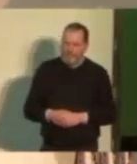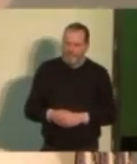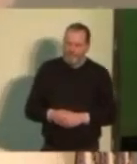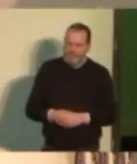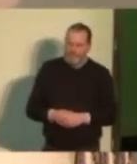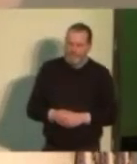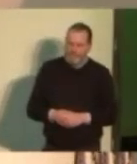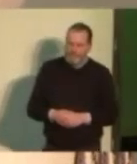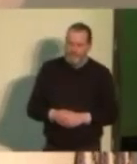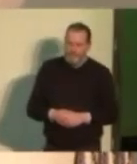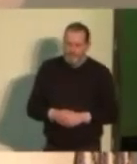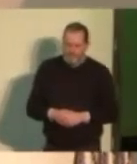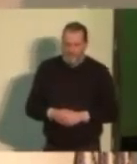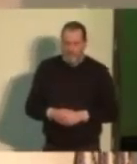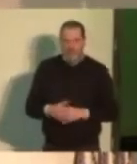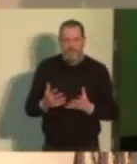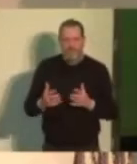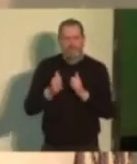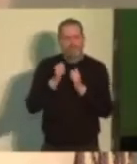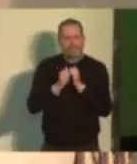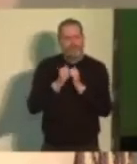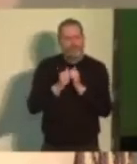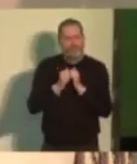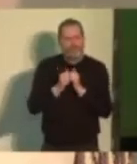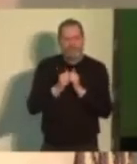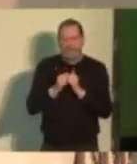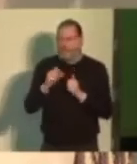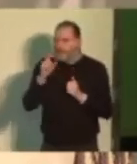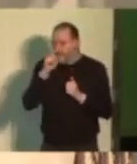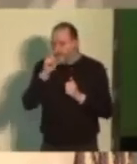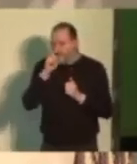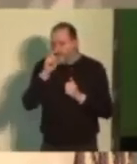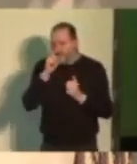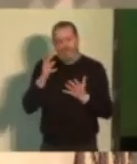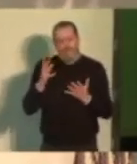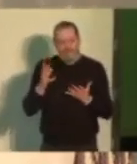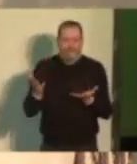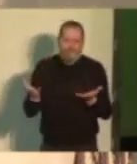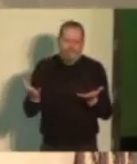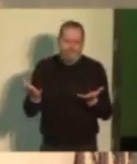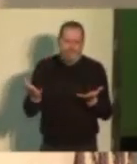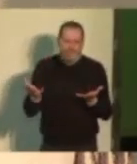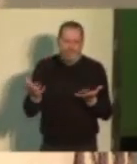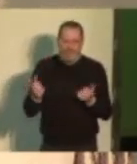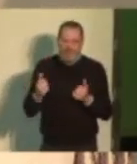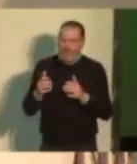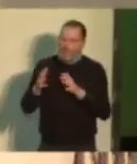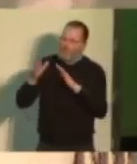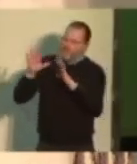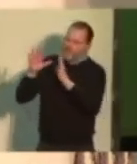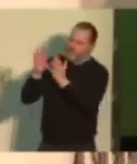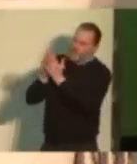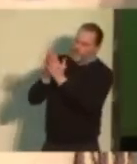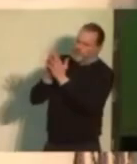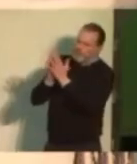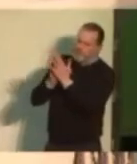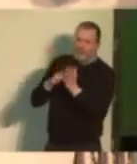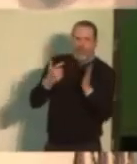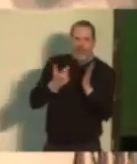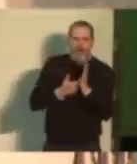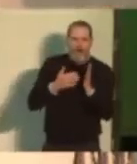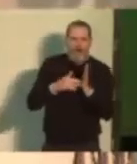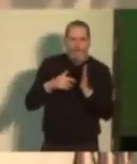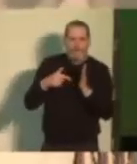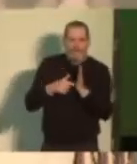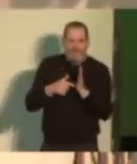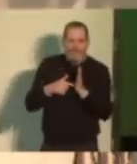So brothers and sisters, I really do want to applaud the RMT and the other unions who are now standing up.